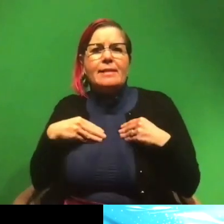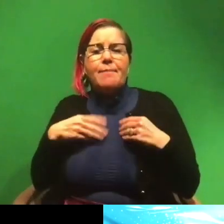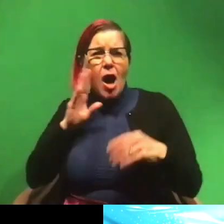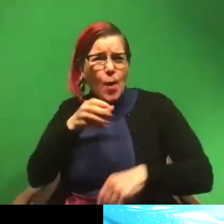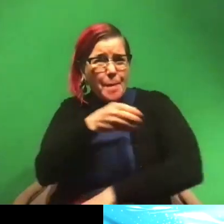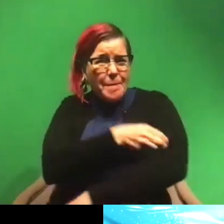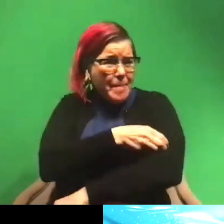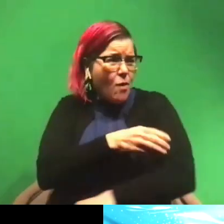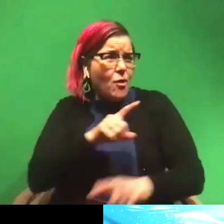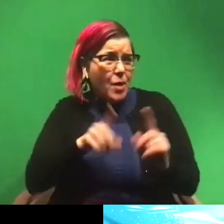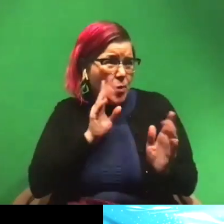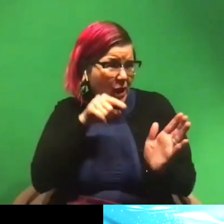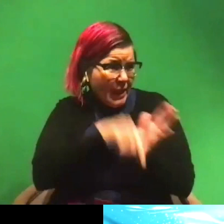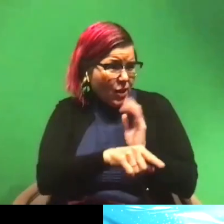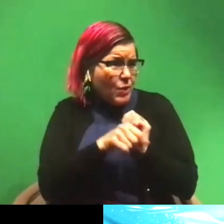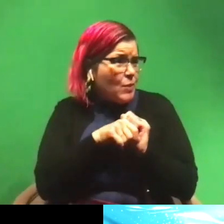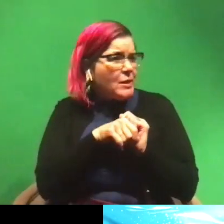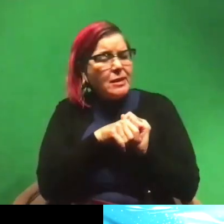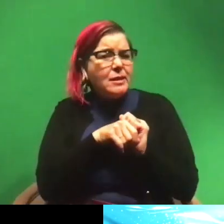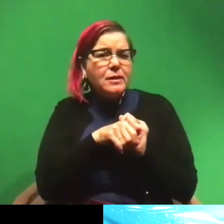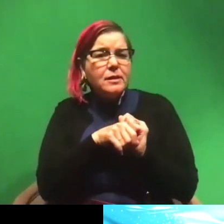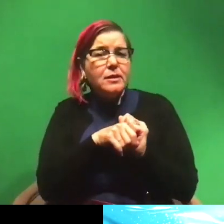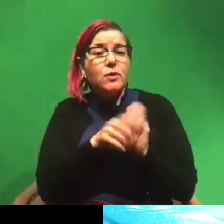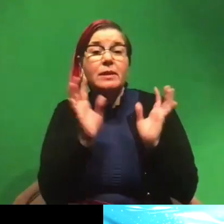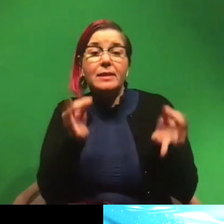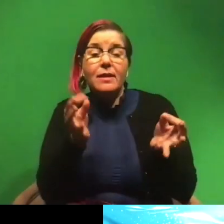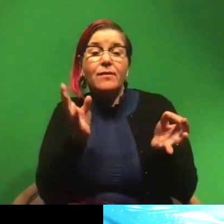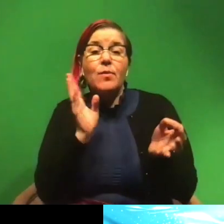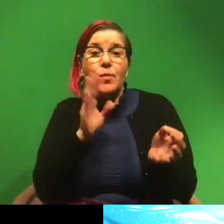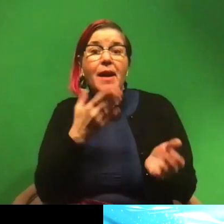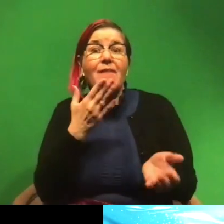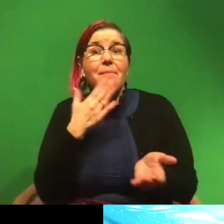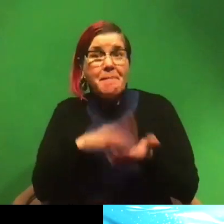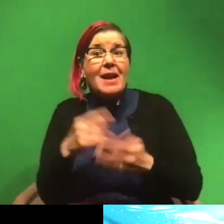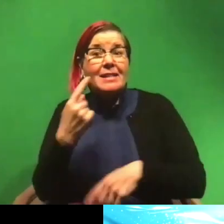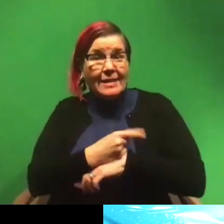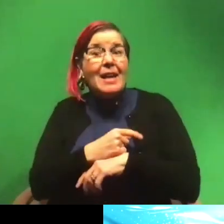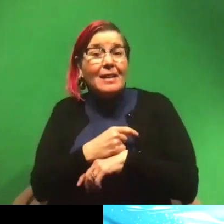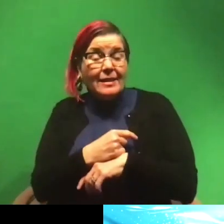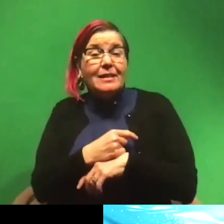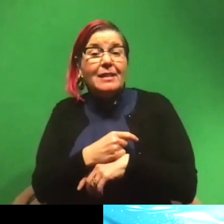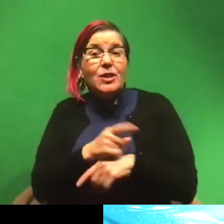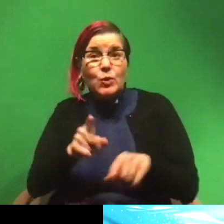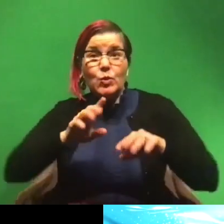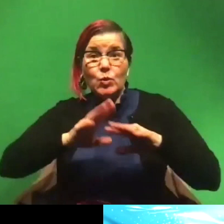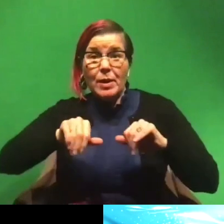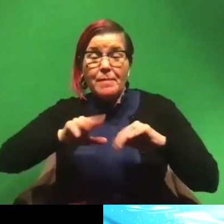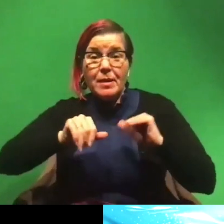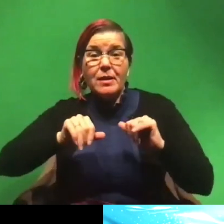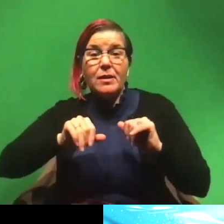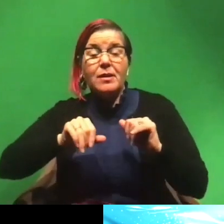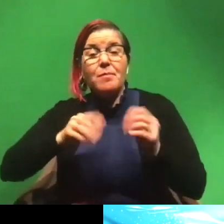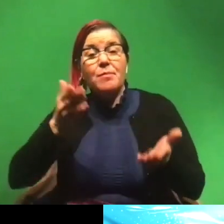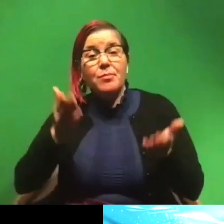but I don't know if it would kill you. Yeah. I, I think it, you definitely would be having a bad day. Um, and if you were swimming, it probably would